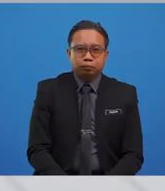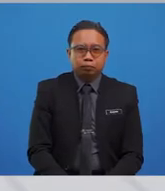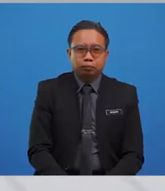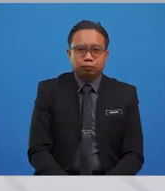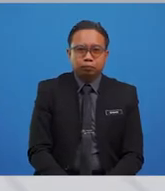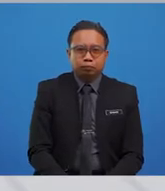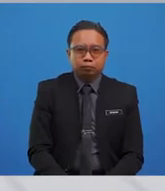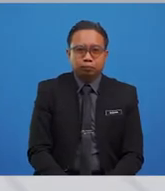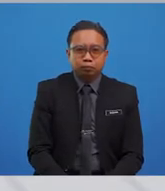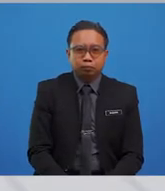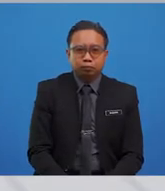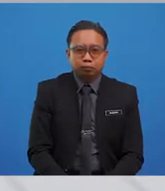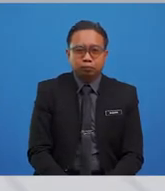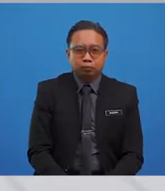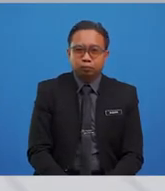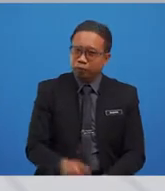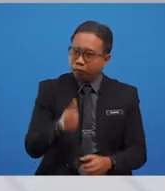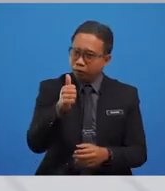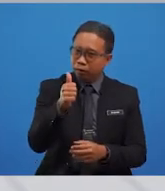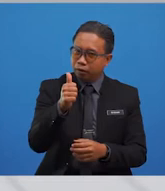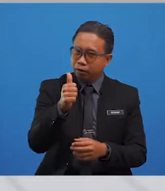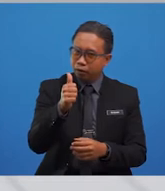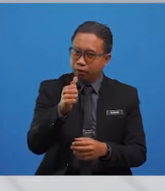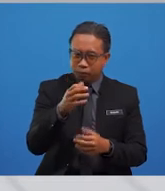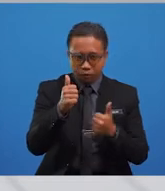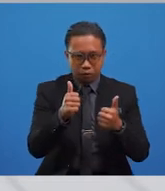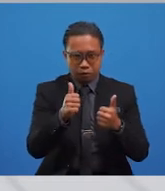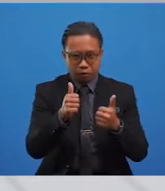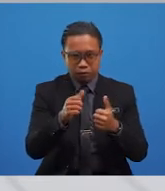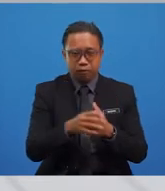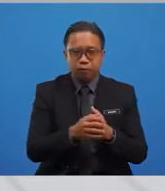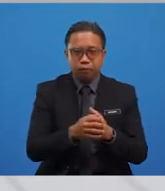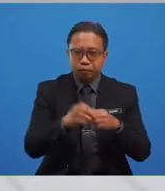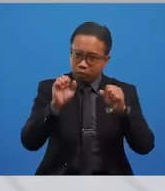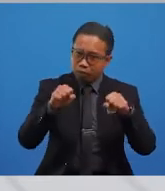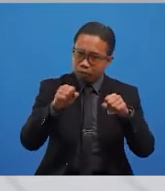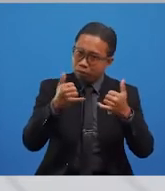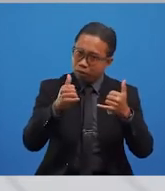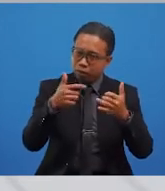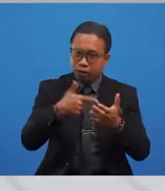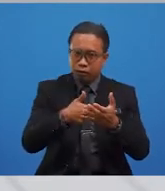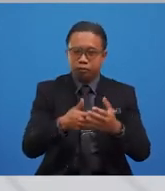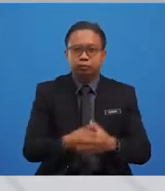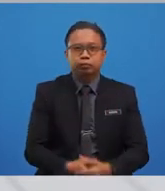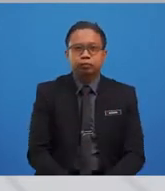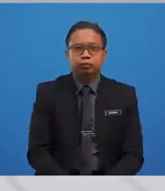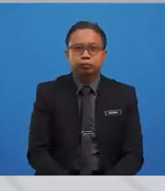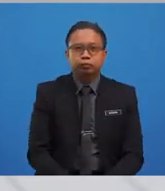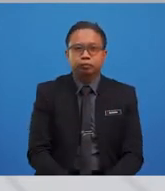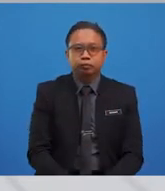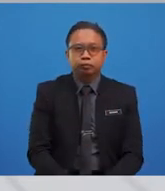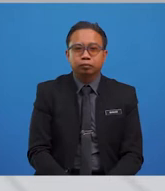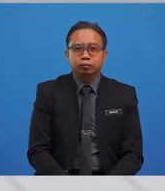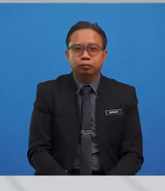Wow, that was fun, isn't it? Can we play the game once again, Miss Rita? Please? Oops.